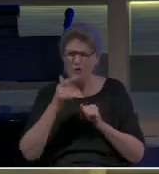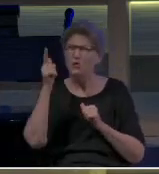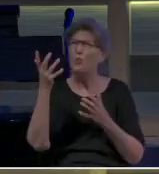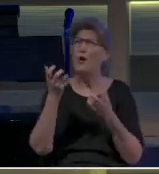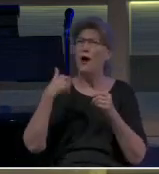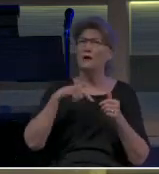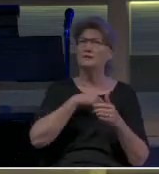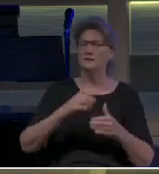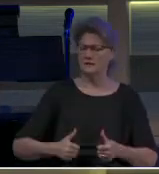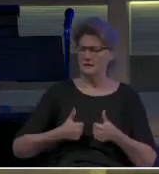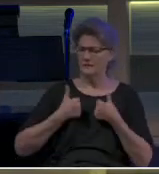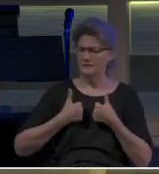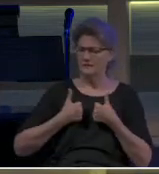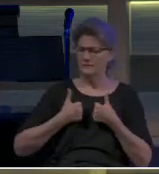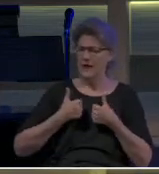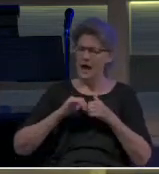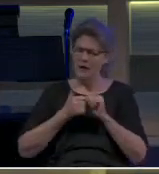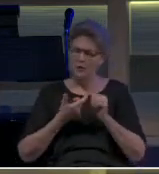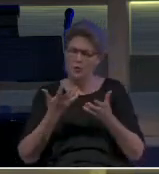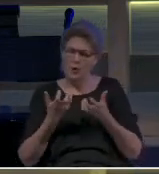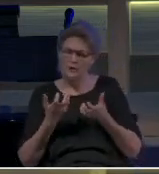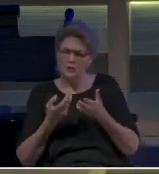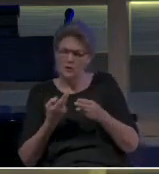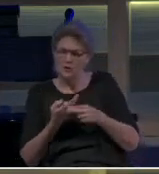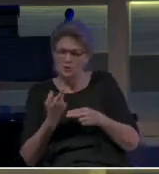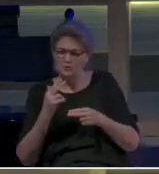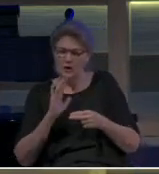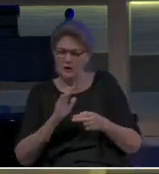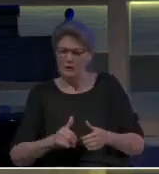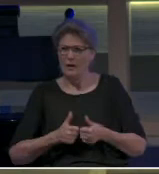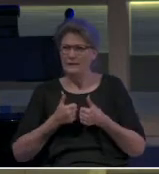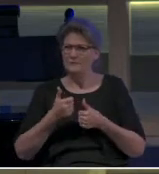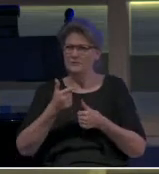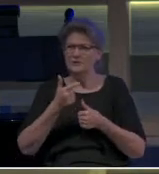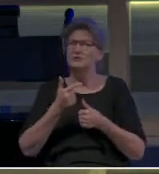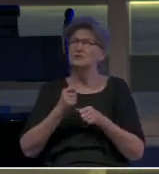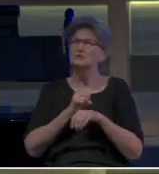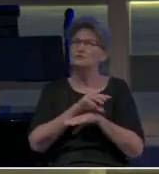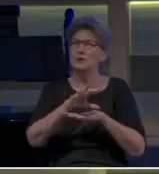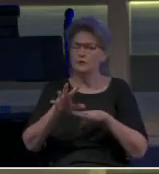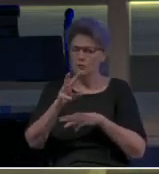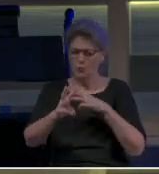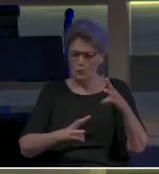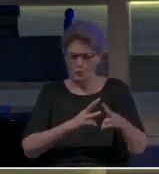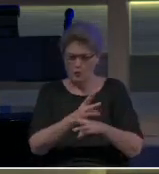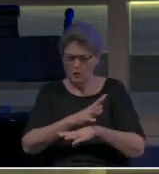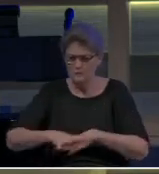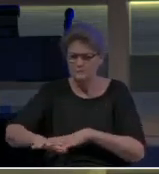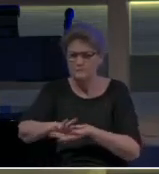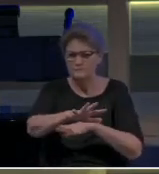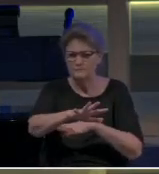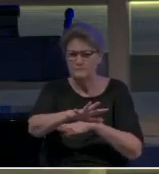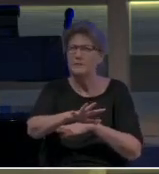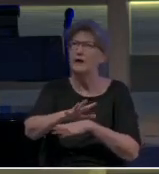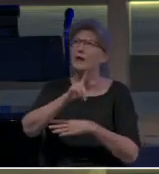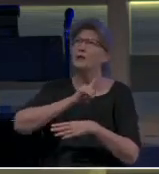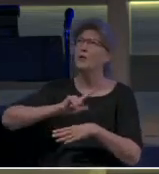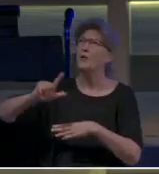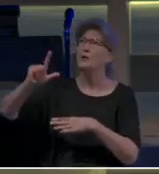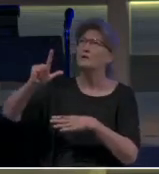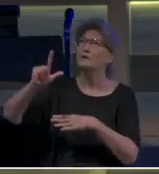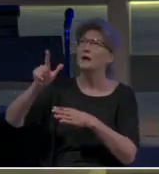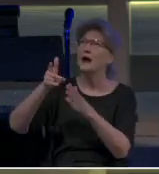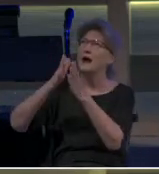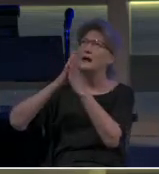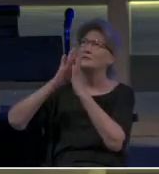how you want to use us in the world around us. And so, Lord, I ask that your spirit would be at work